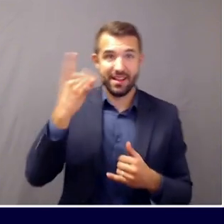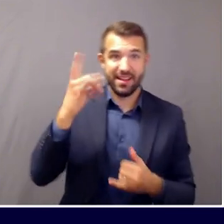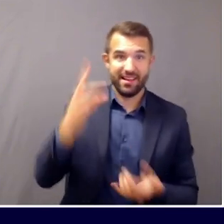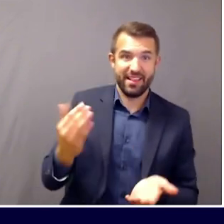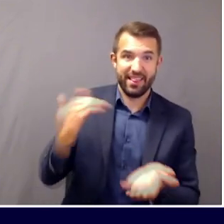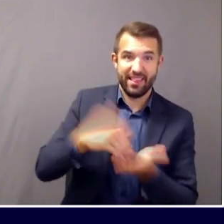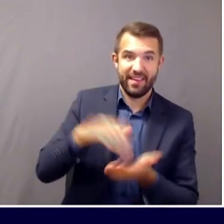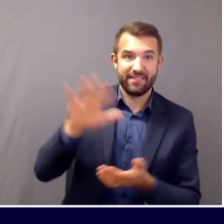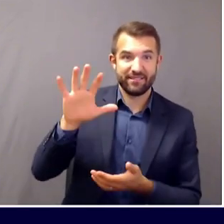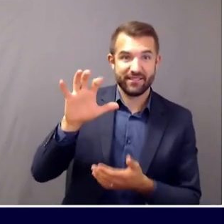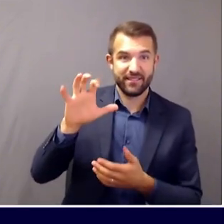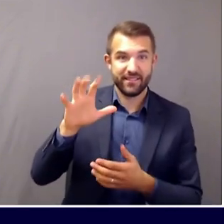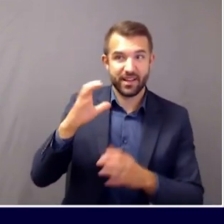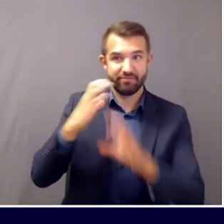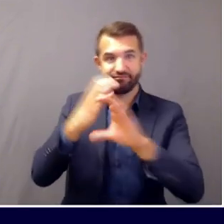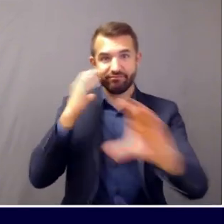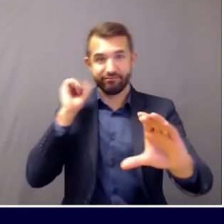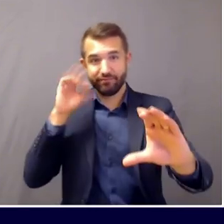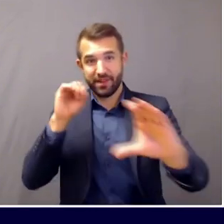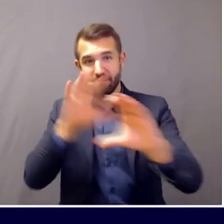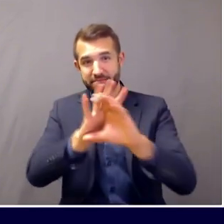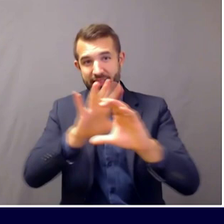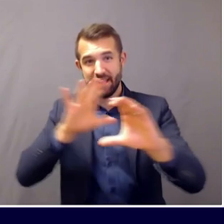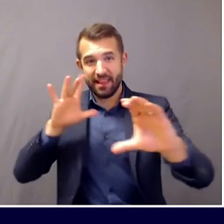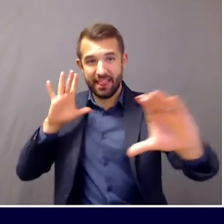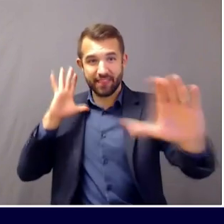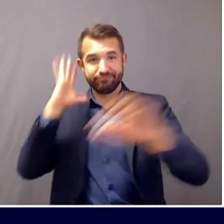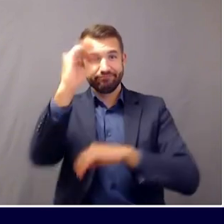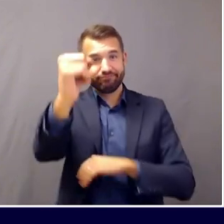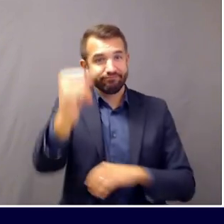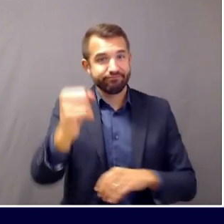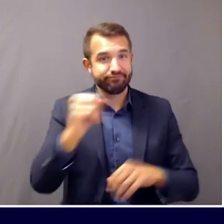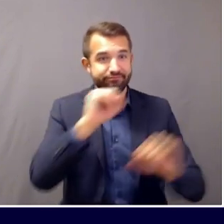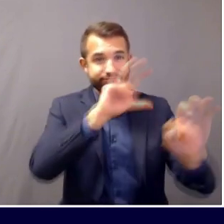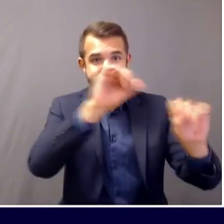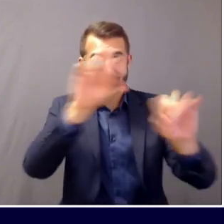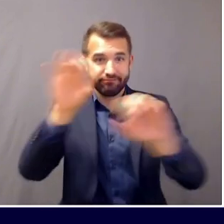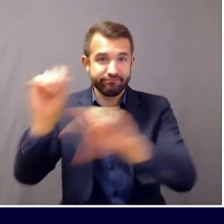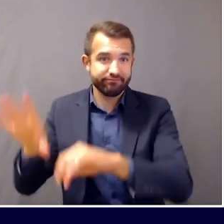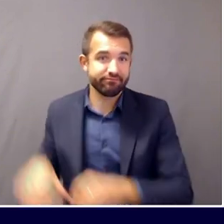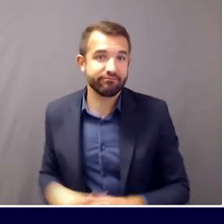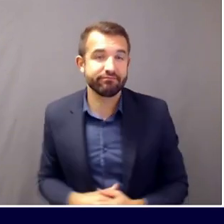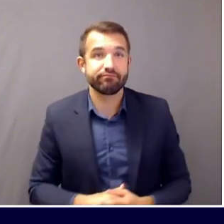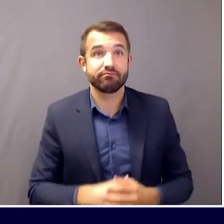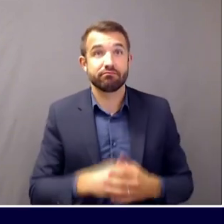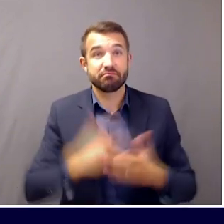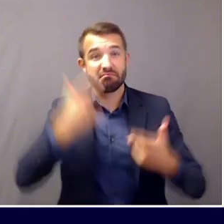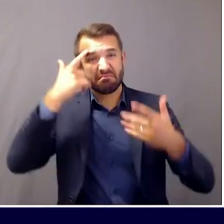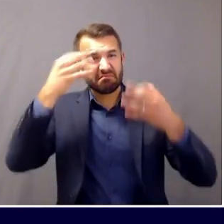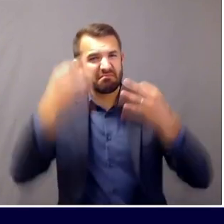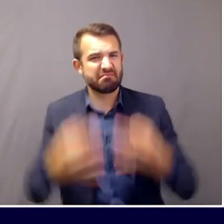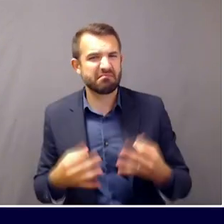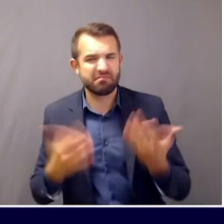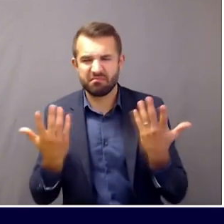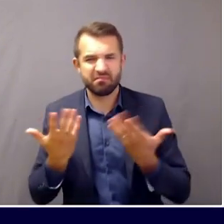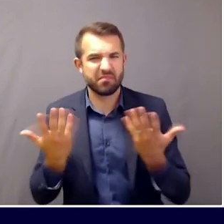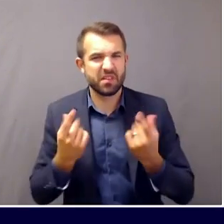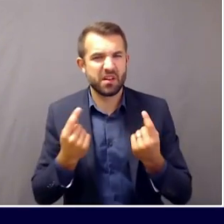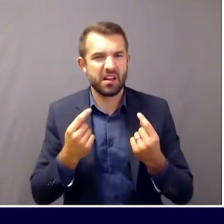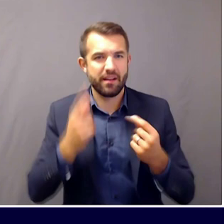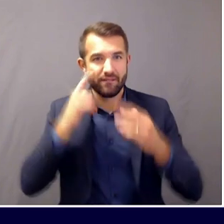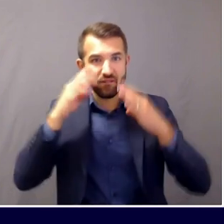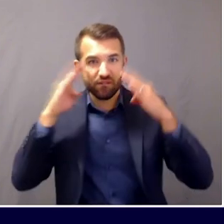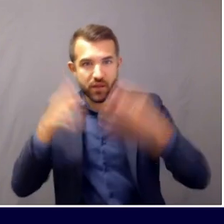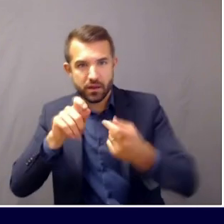trucks just today alone. The way that we went about deciding what sorts of PPE to focus on was to listen to healthcare